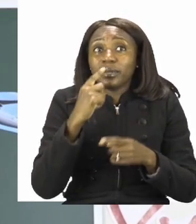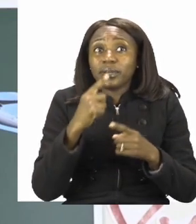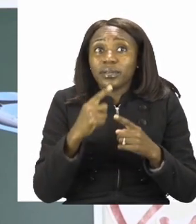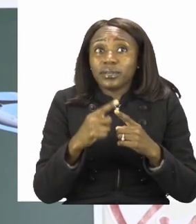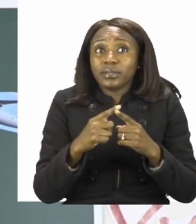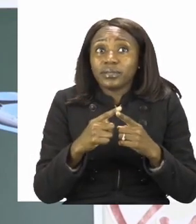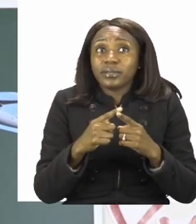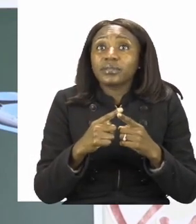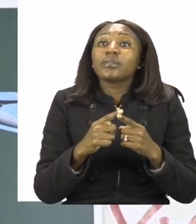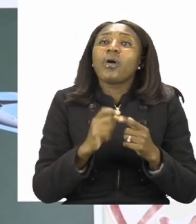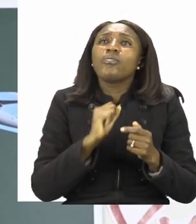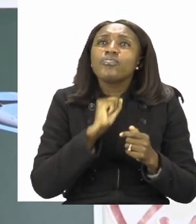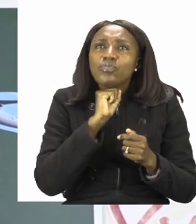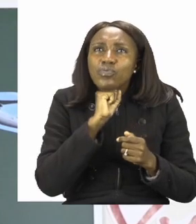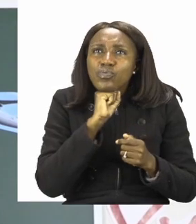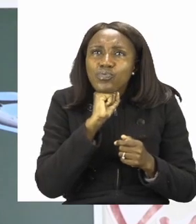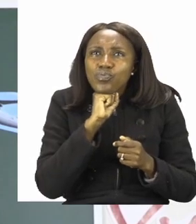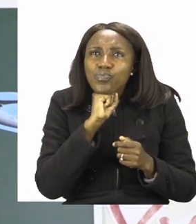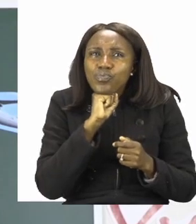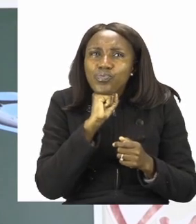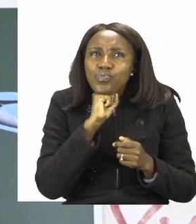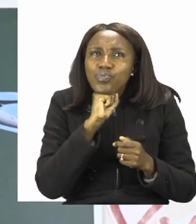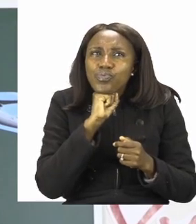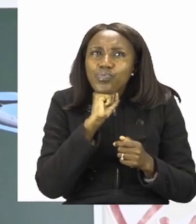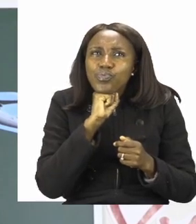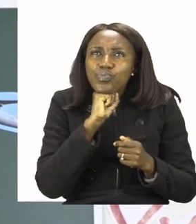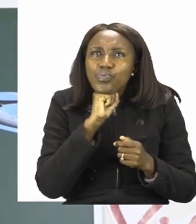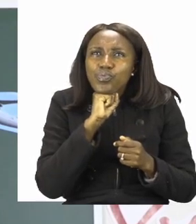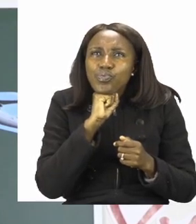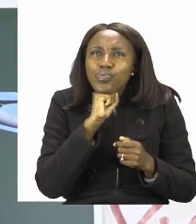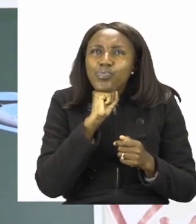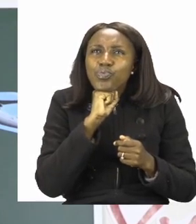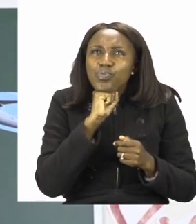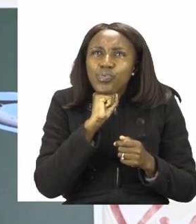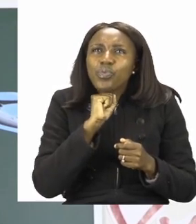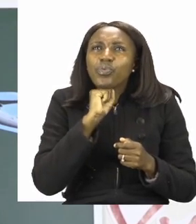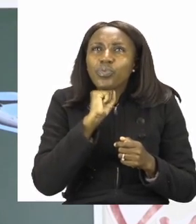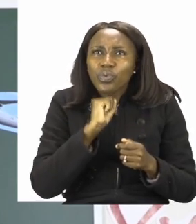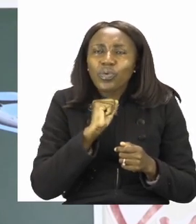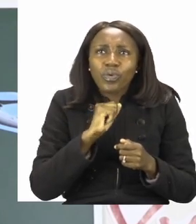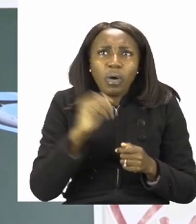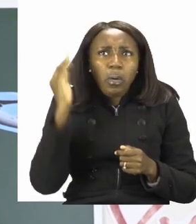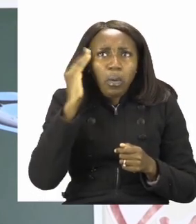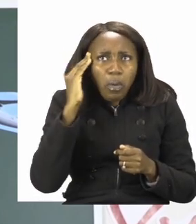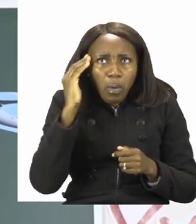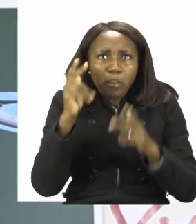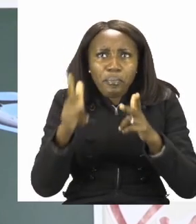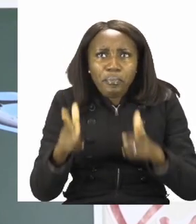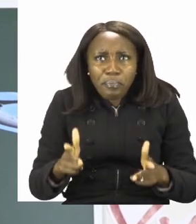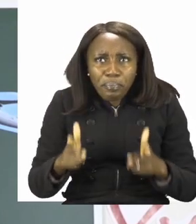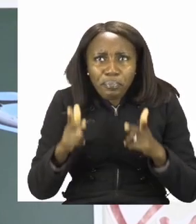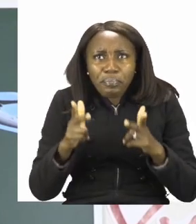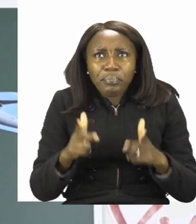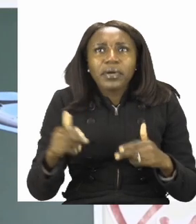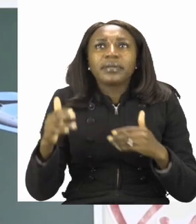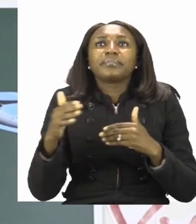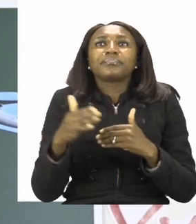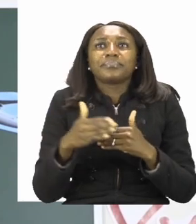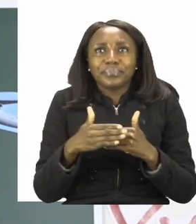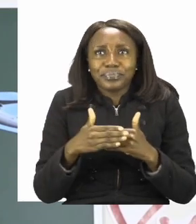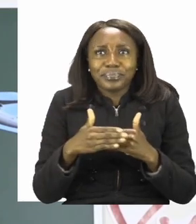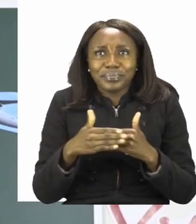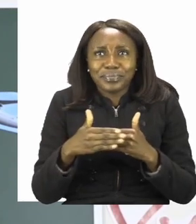So the way he says, I'm here, it goes choo-choo-choo-choo So this type of transport